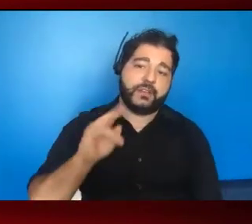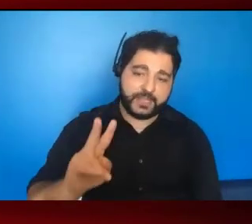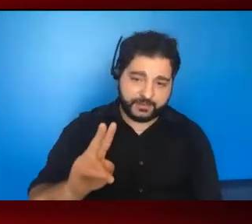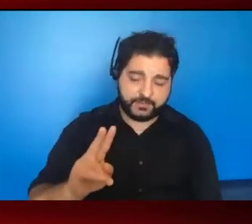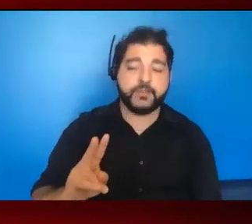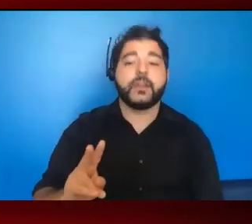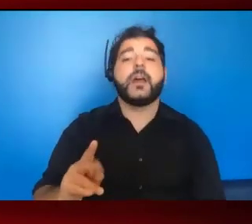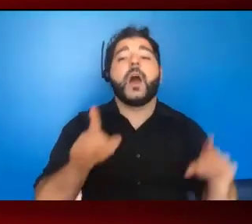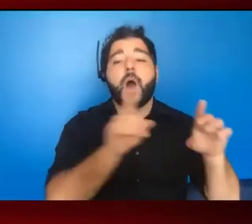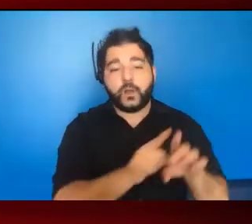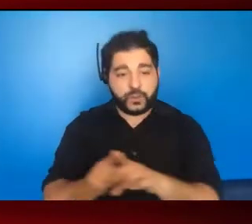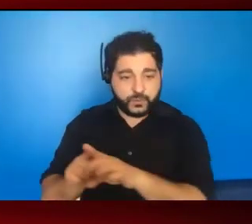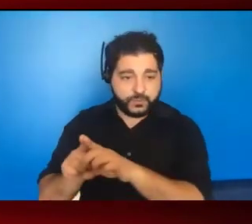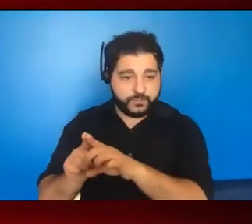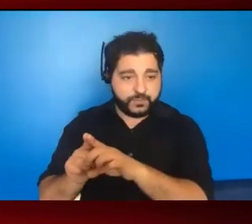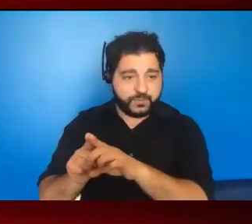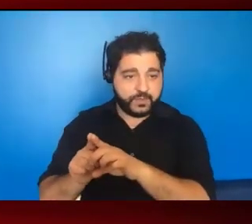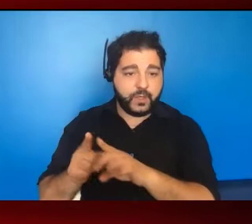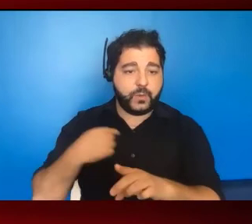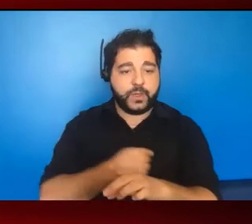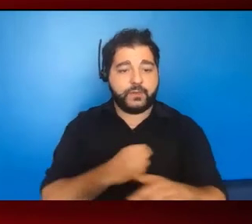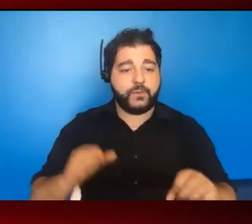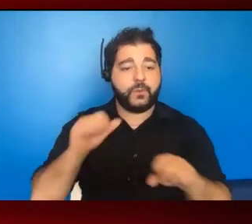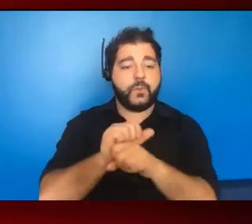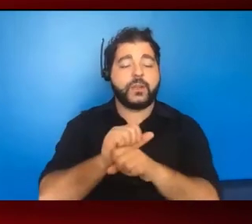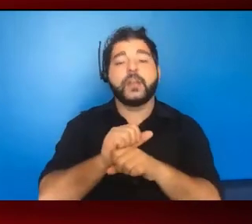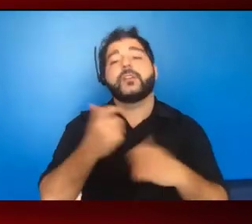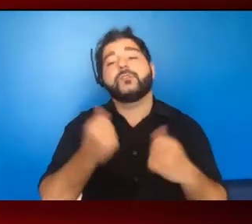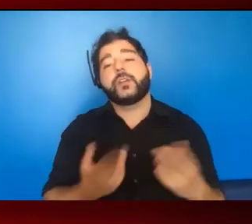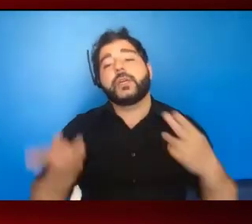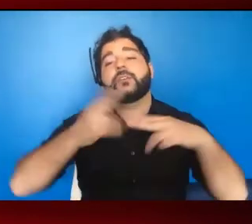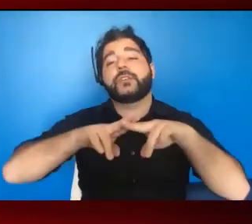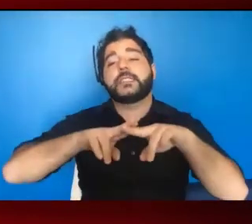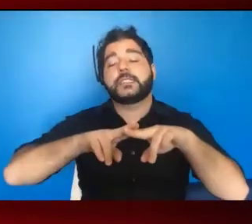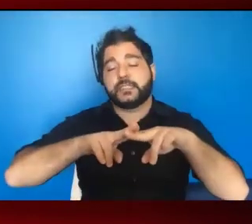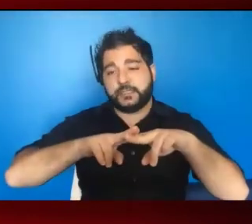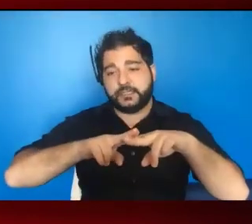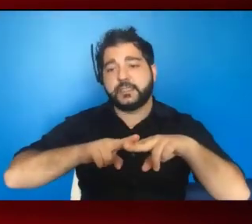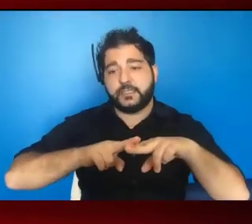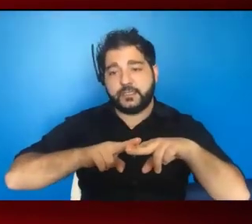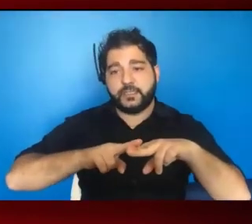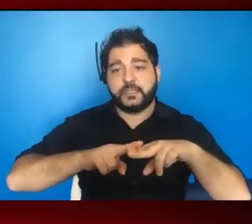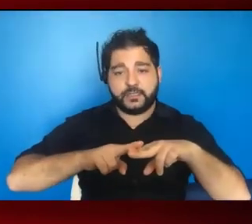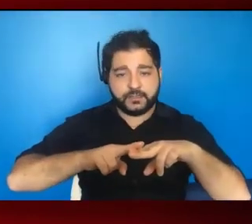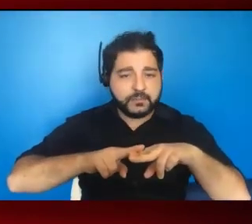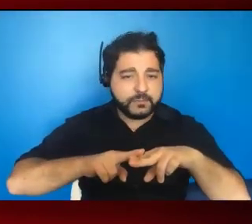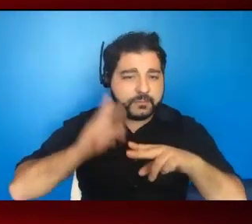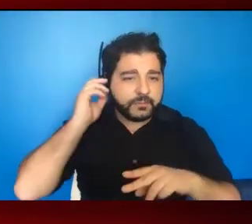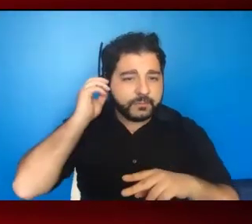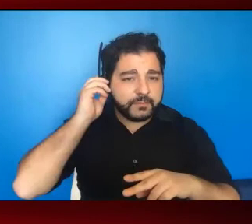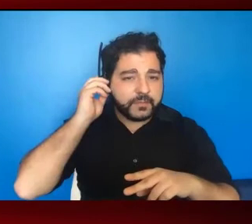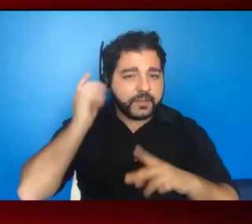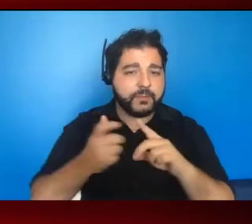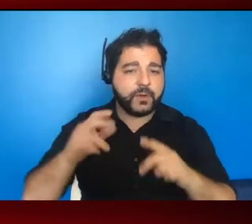Subsequently, there was work to increase planning, and in September 2019,